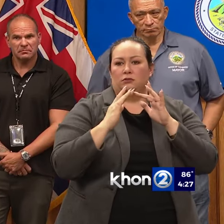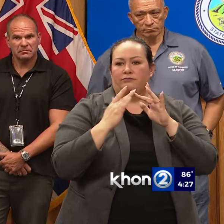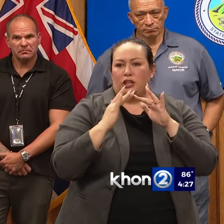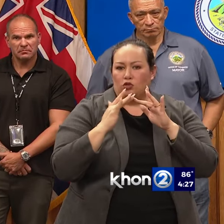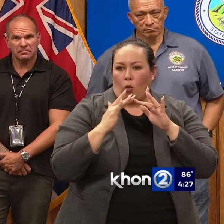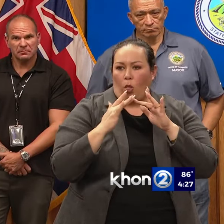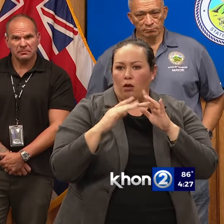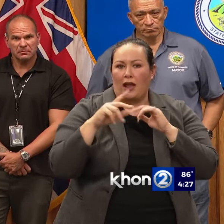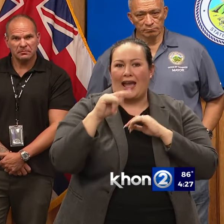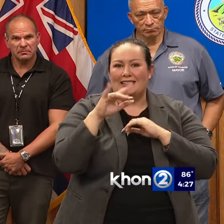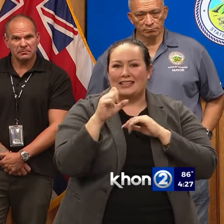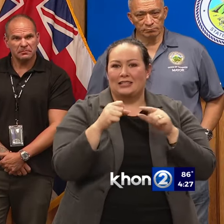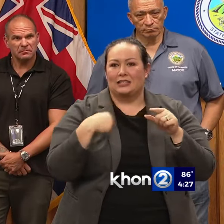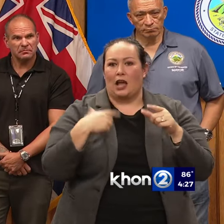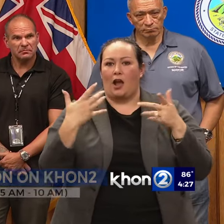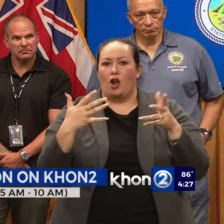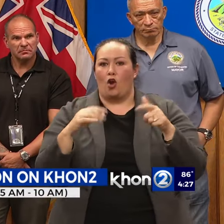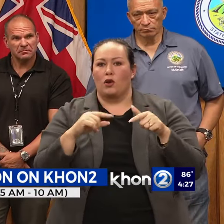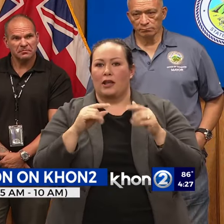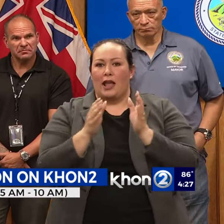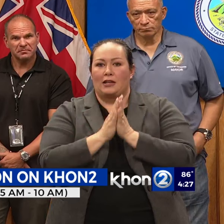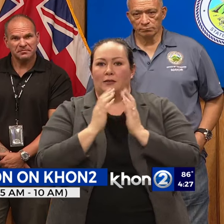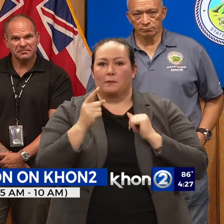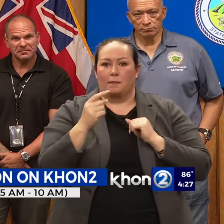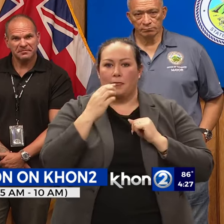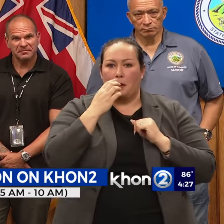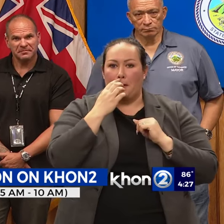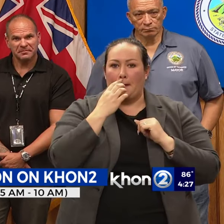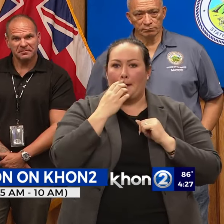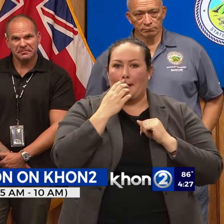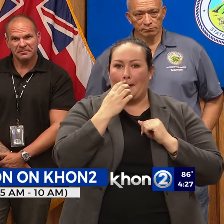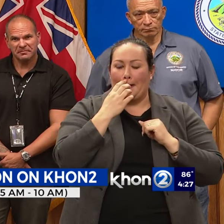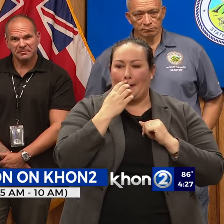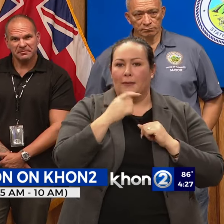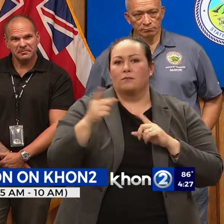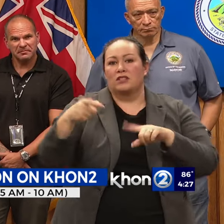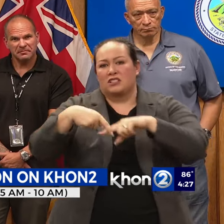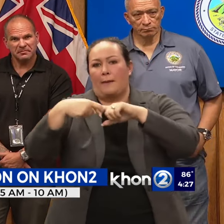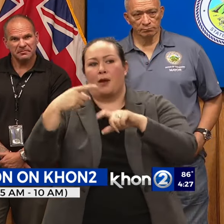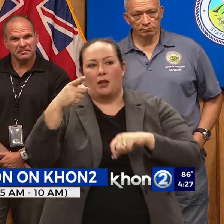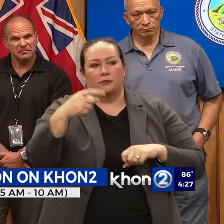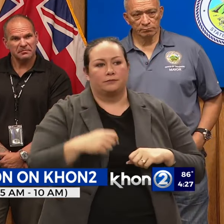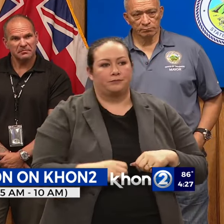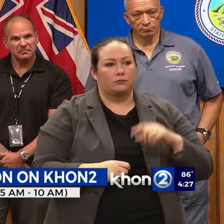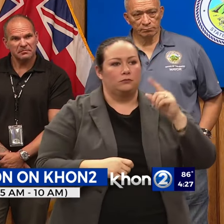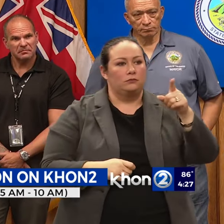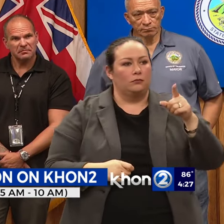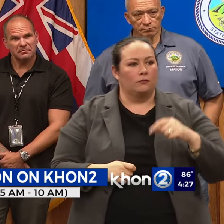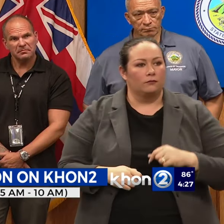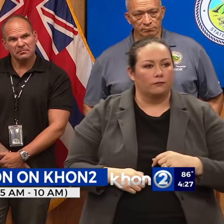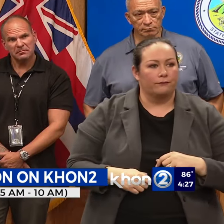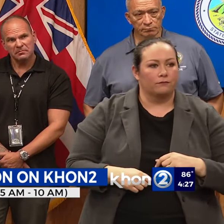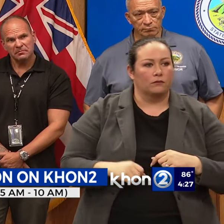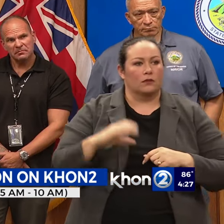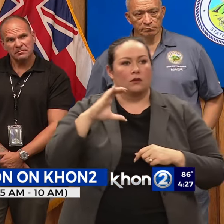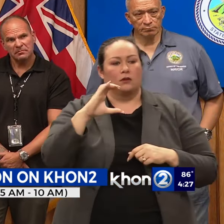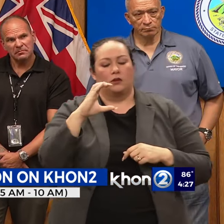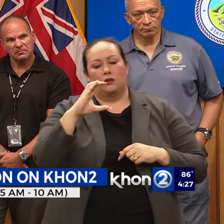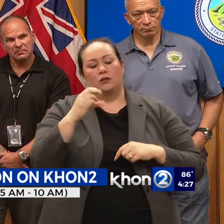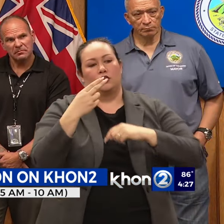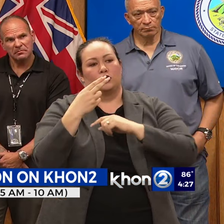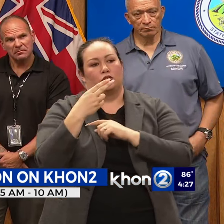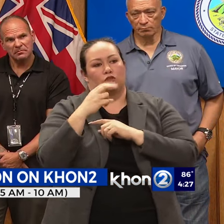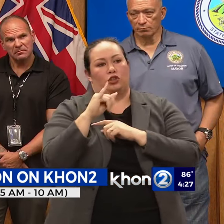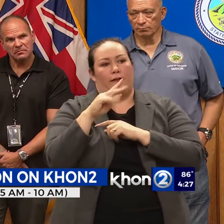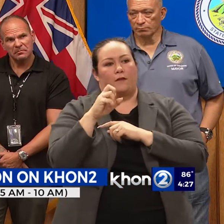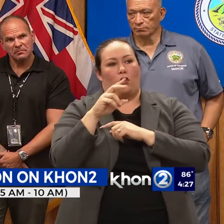I think you two, I already asked, gave you a time. Stand by. Go for it. Hi. I'm Chief Orchang Johnson